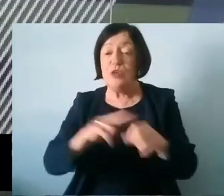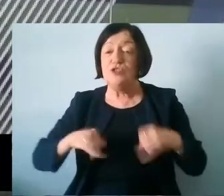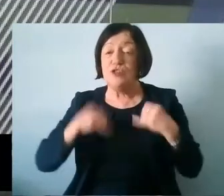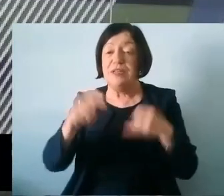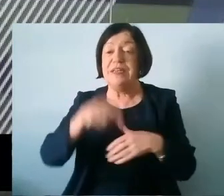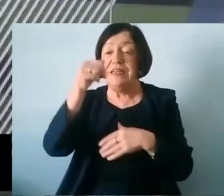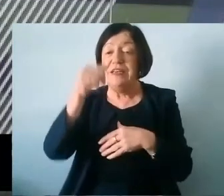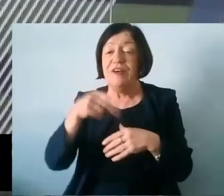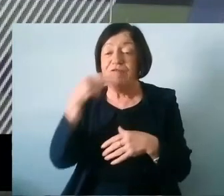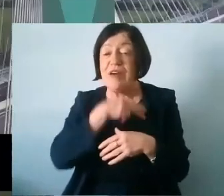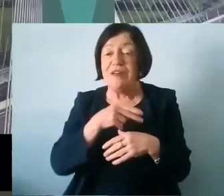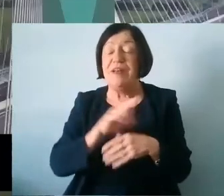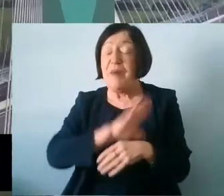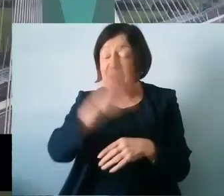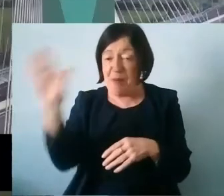of your friday